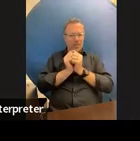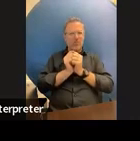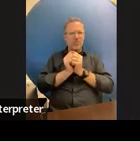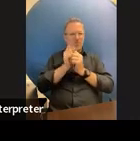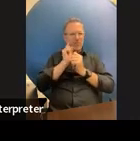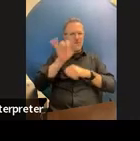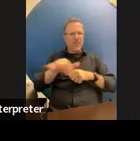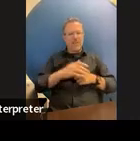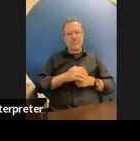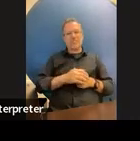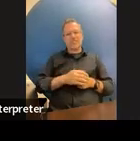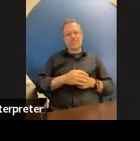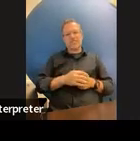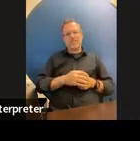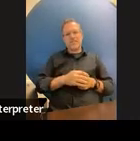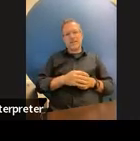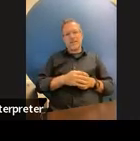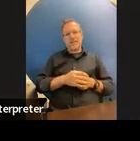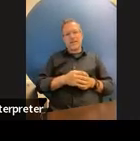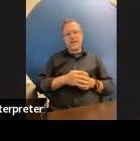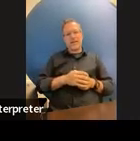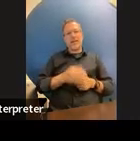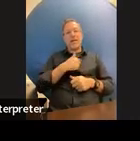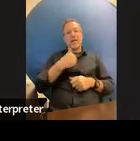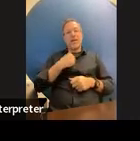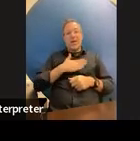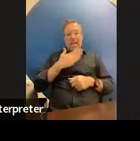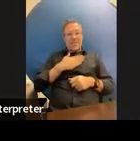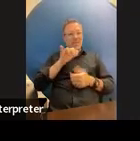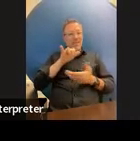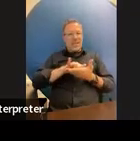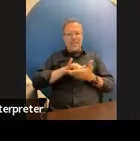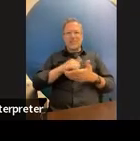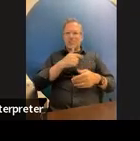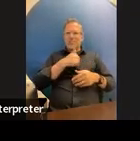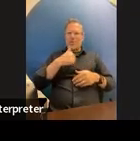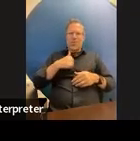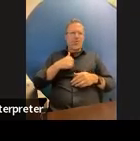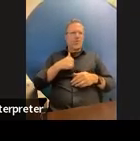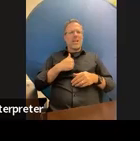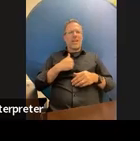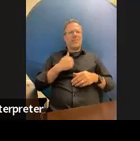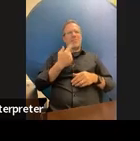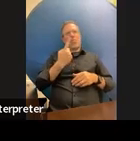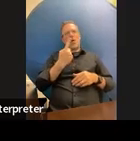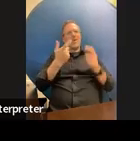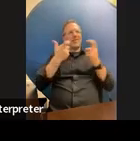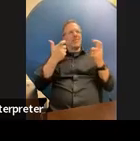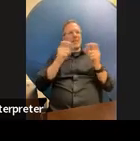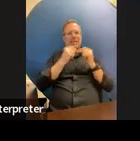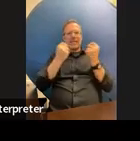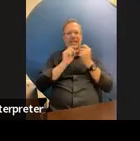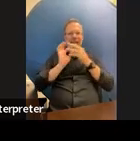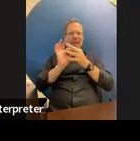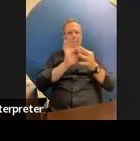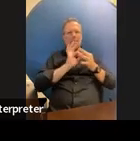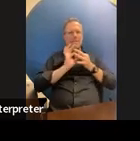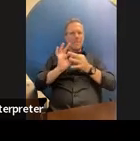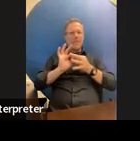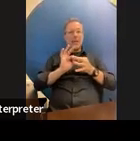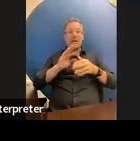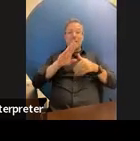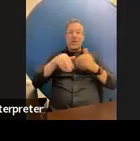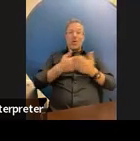so we we are happy to do it we see ourselves as one big team we're all special ed teachers